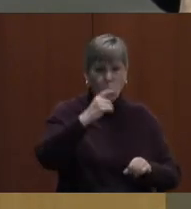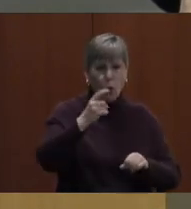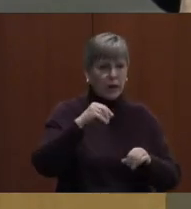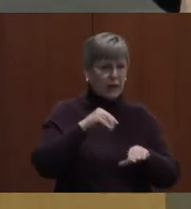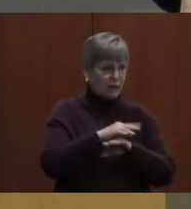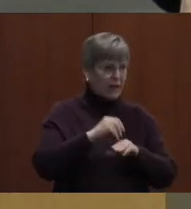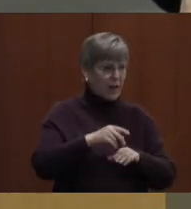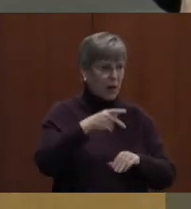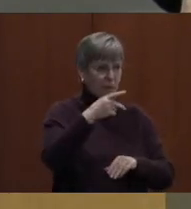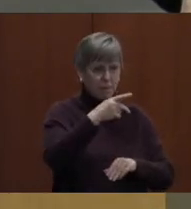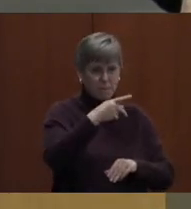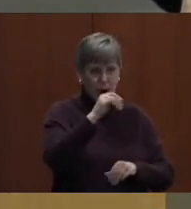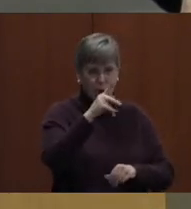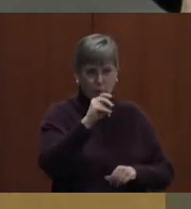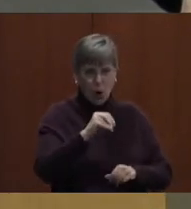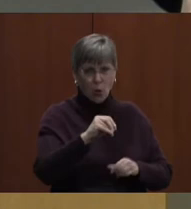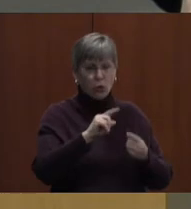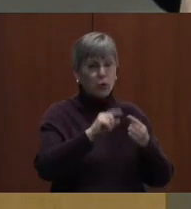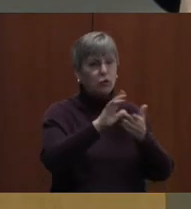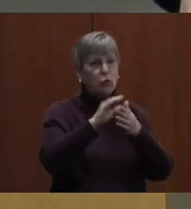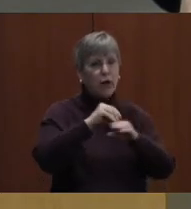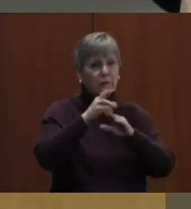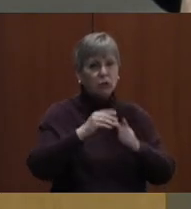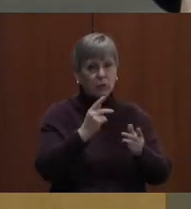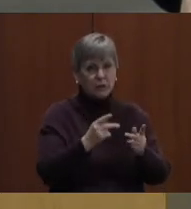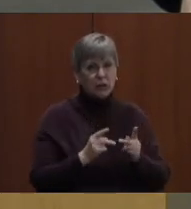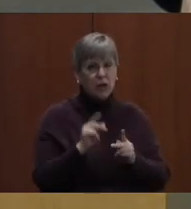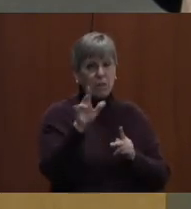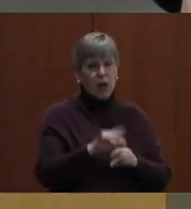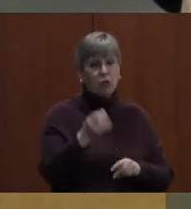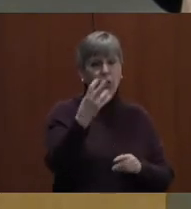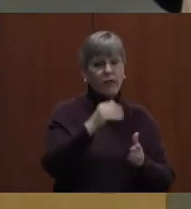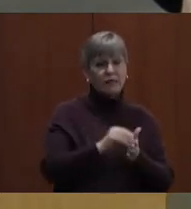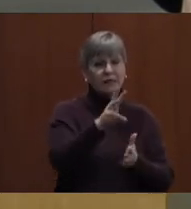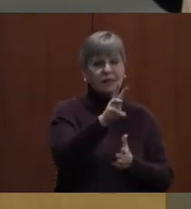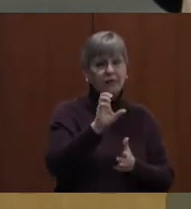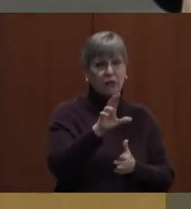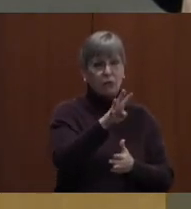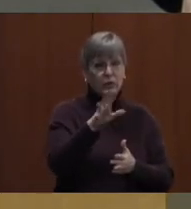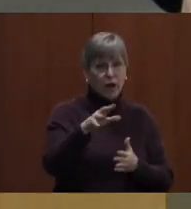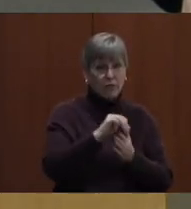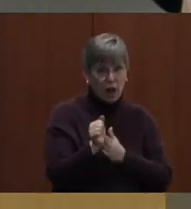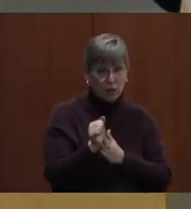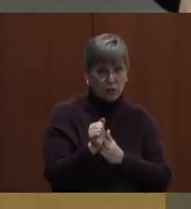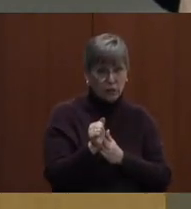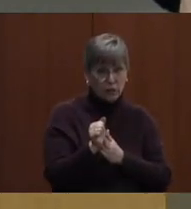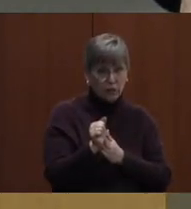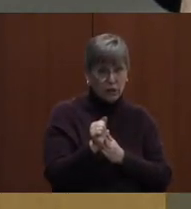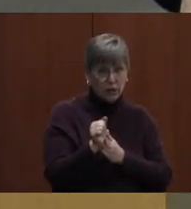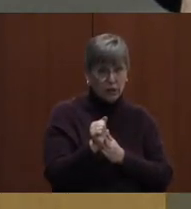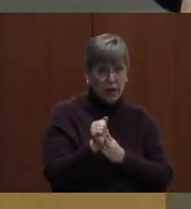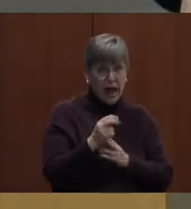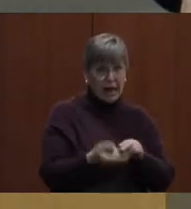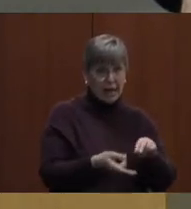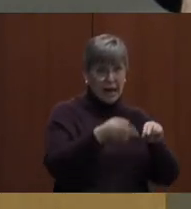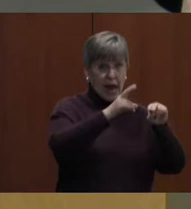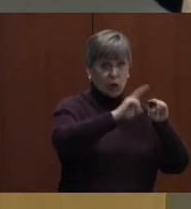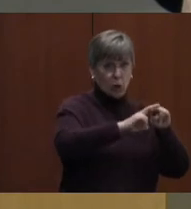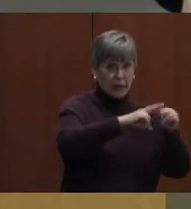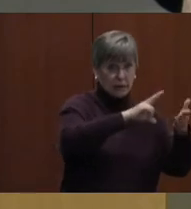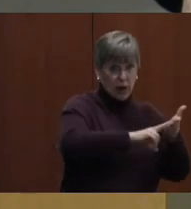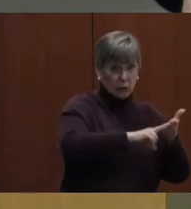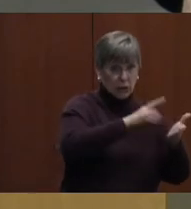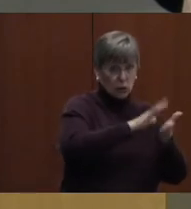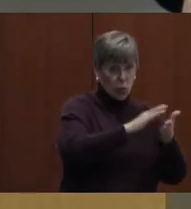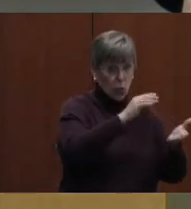paraprofessional to a school counselor position at a cost of $12,645, and increase the contracted